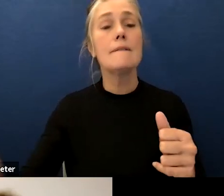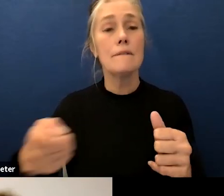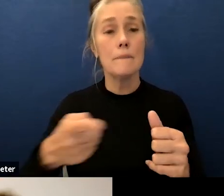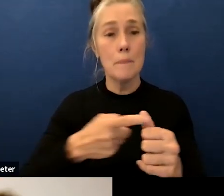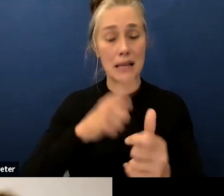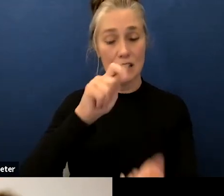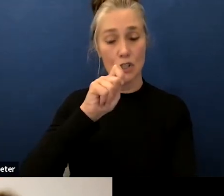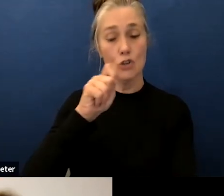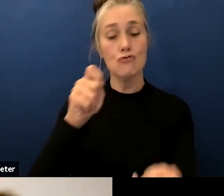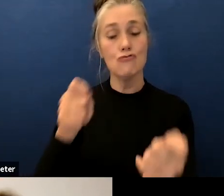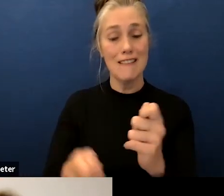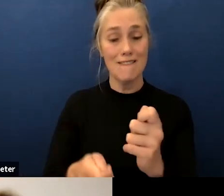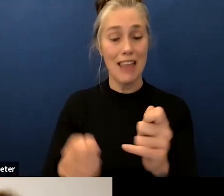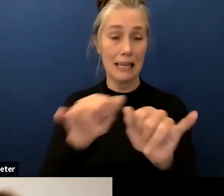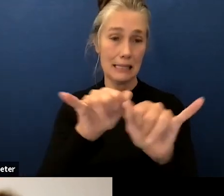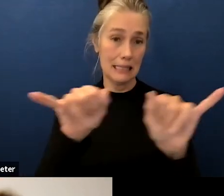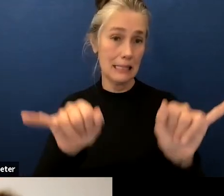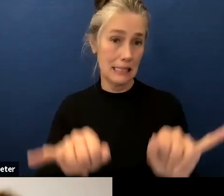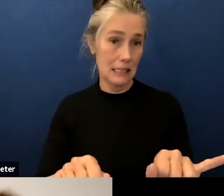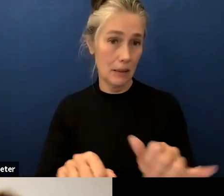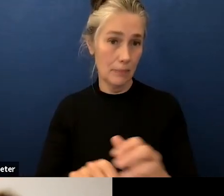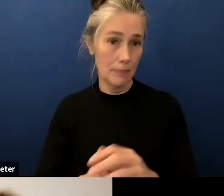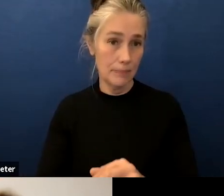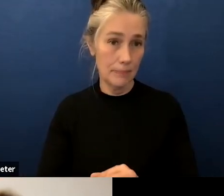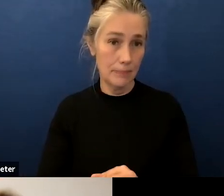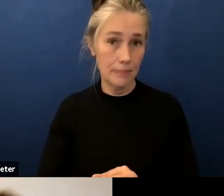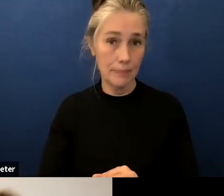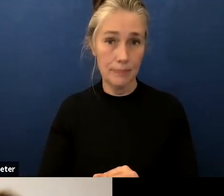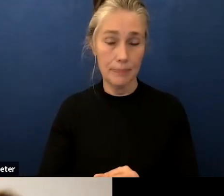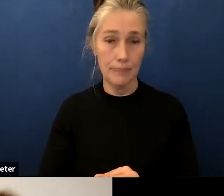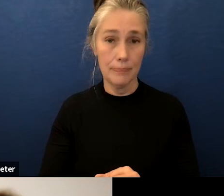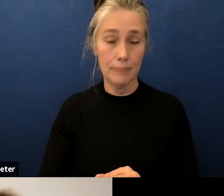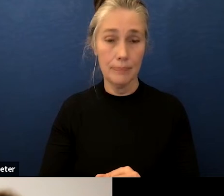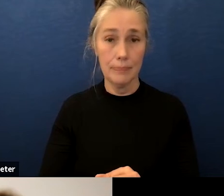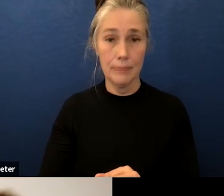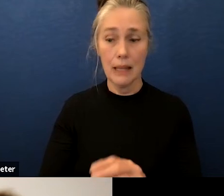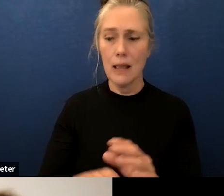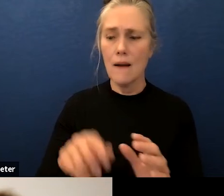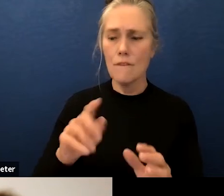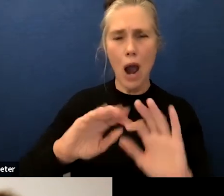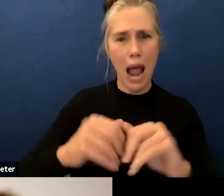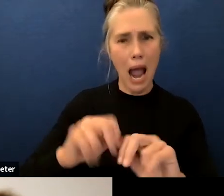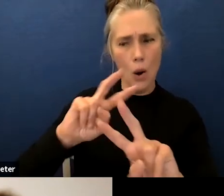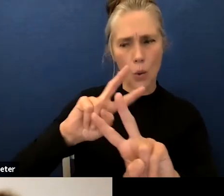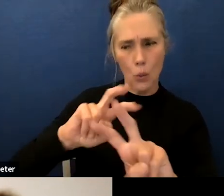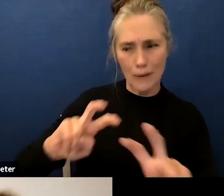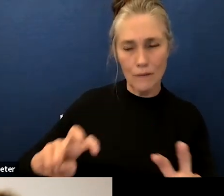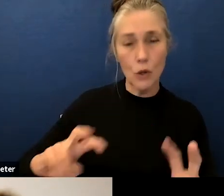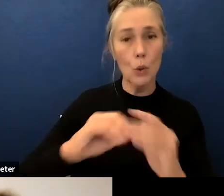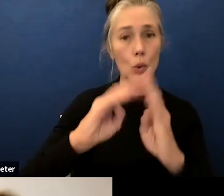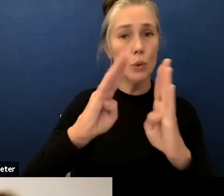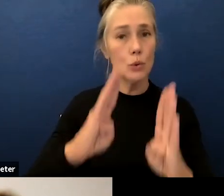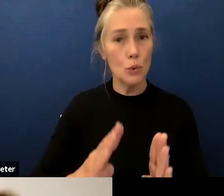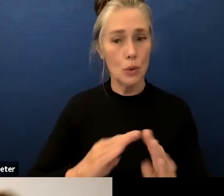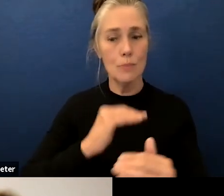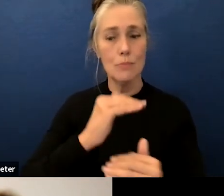our system of reviewing student progress by creating a new system